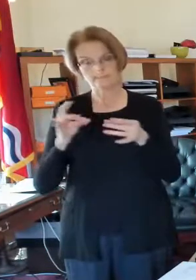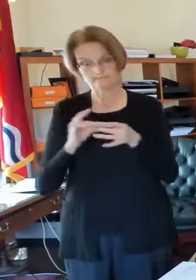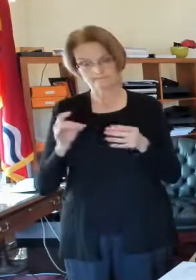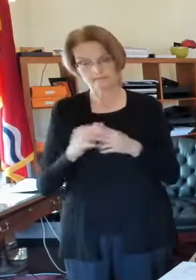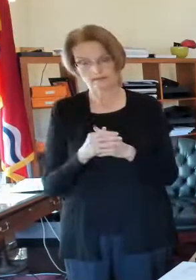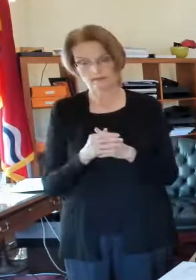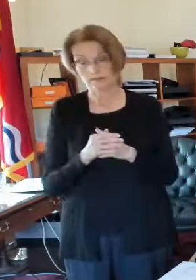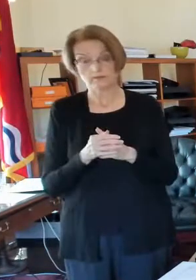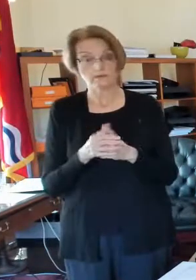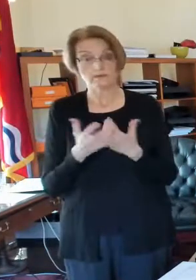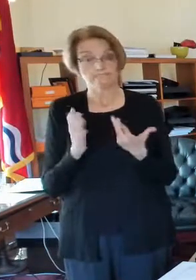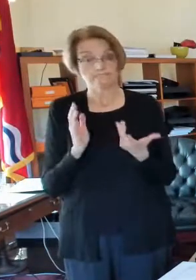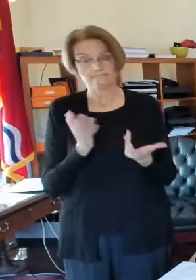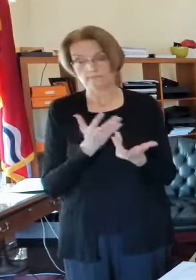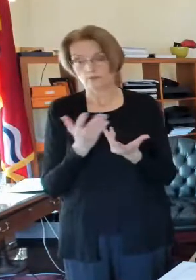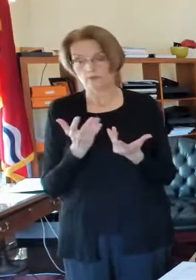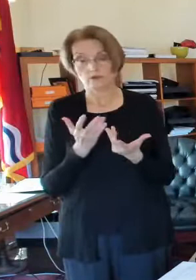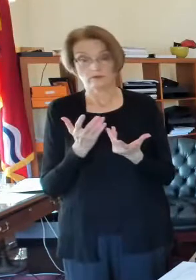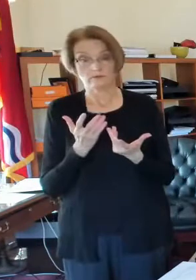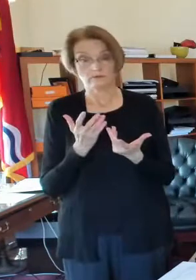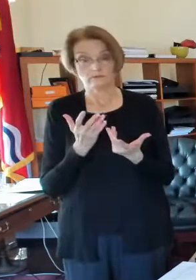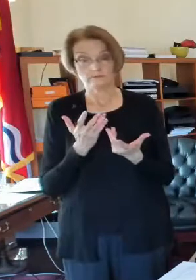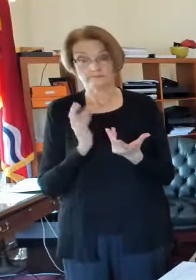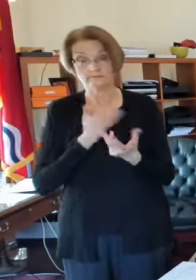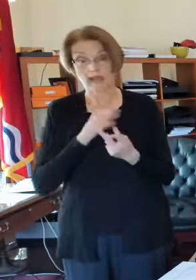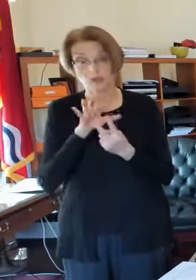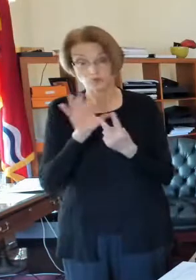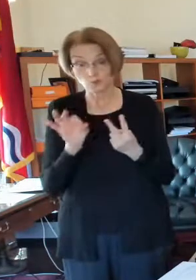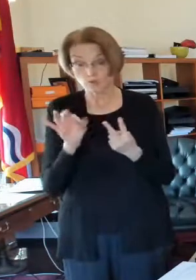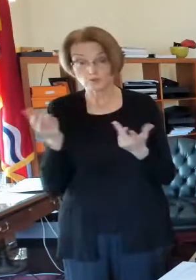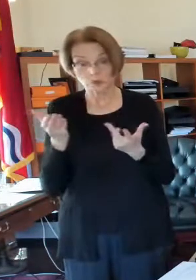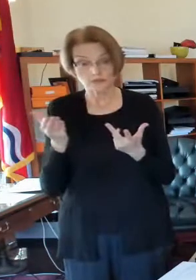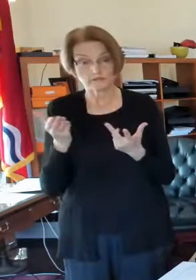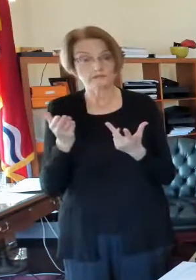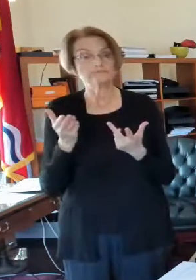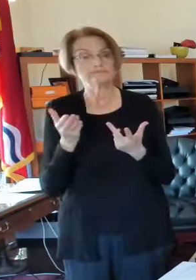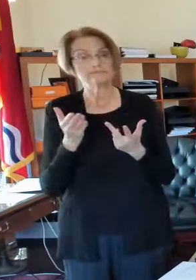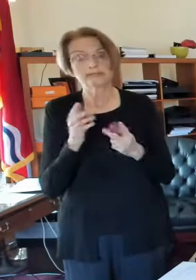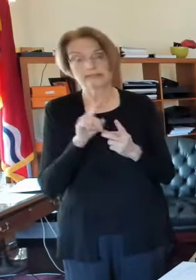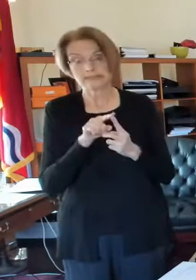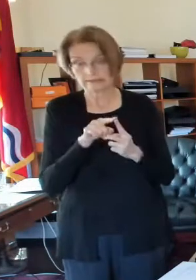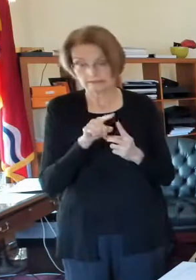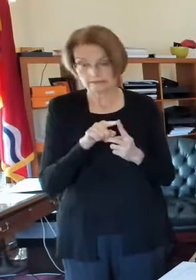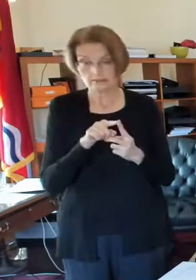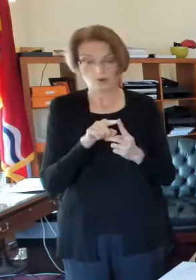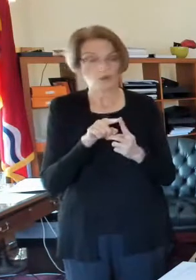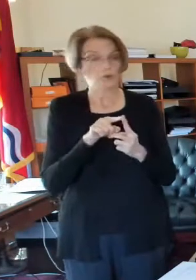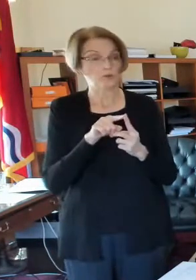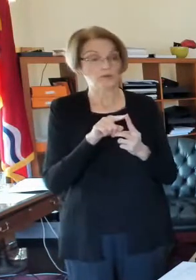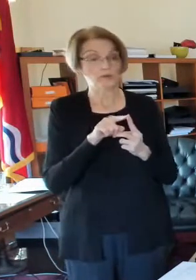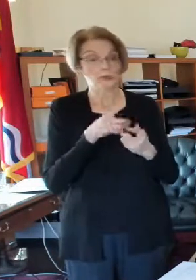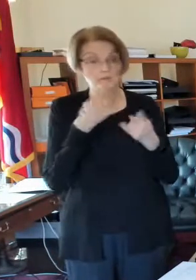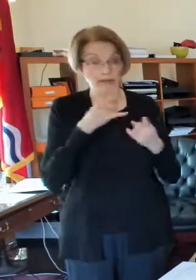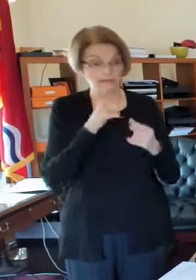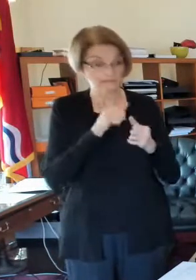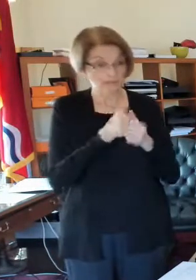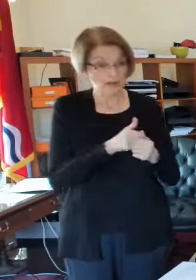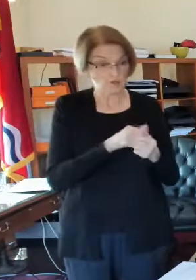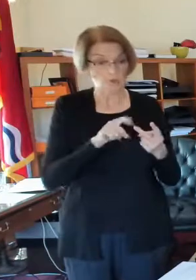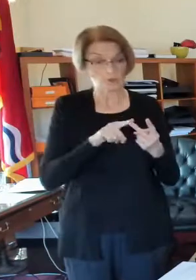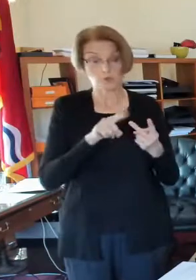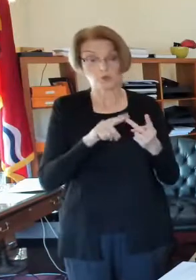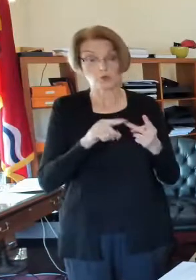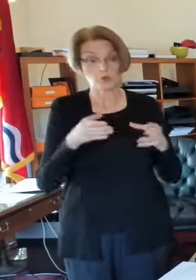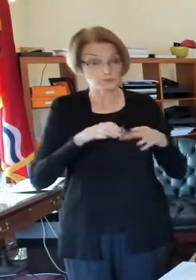we either have to get compliance with the mask mandate and keeping your groups small, or we're going to end up in another